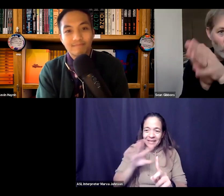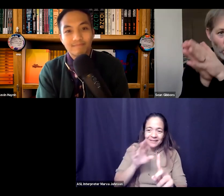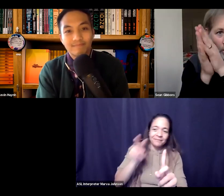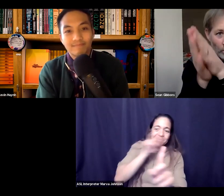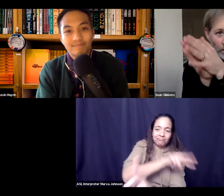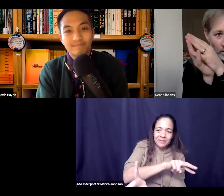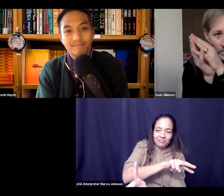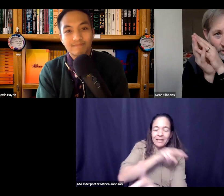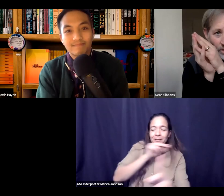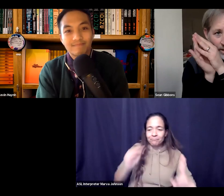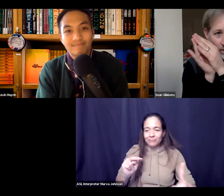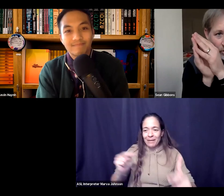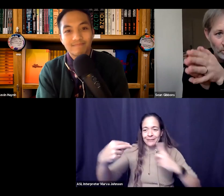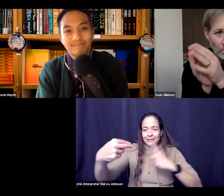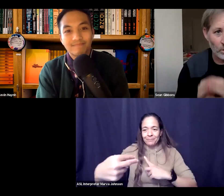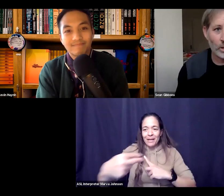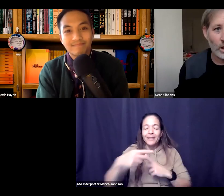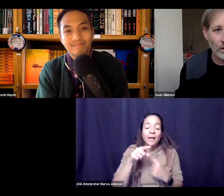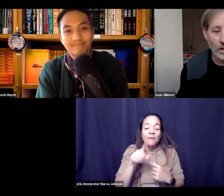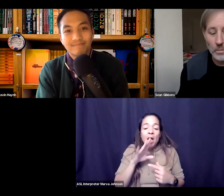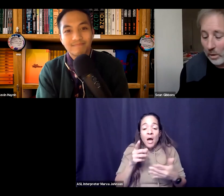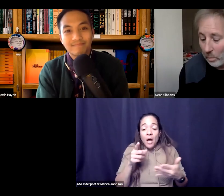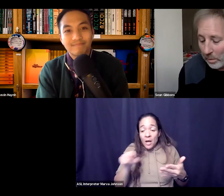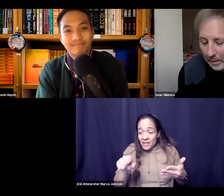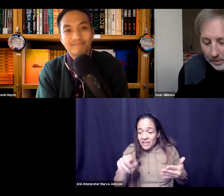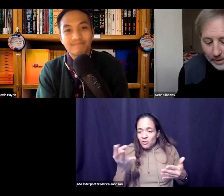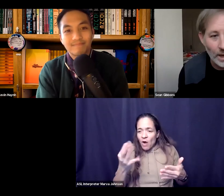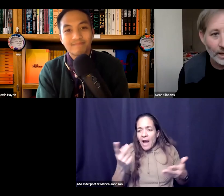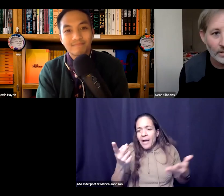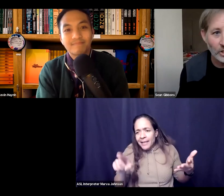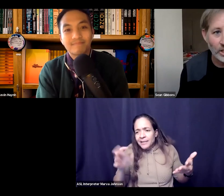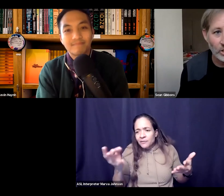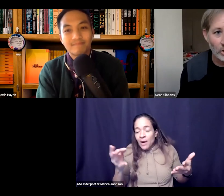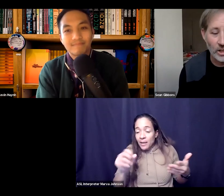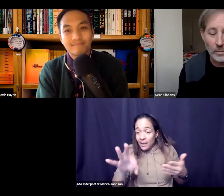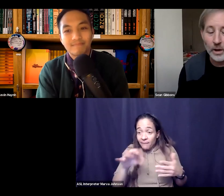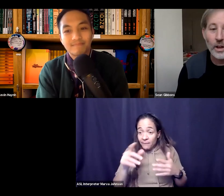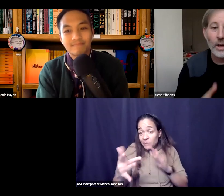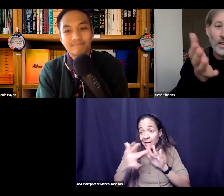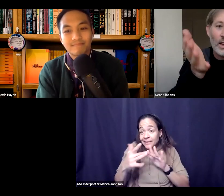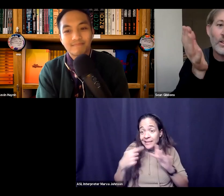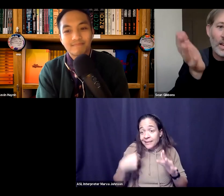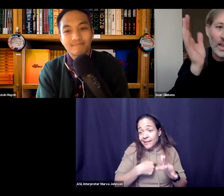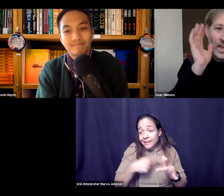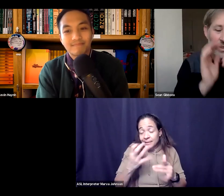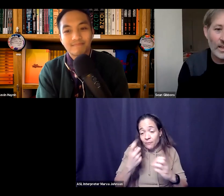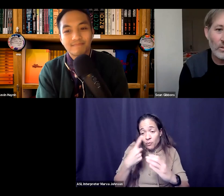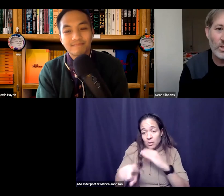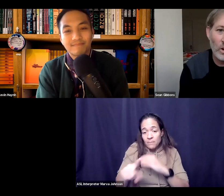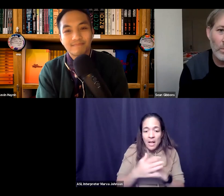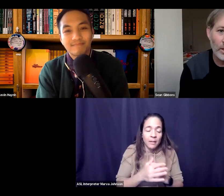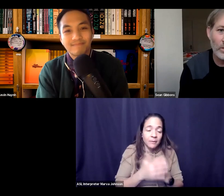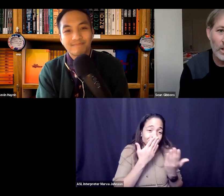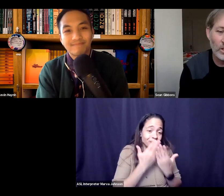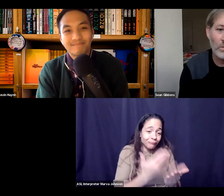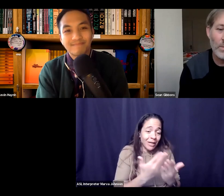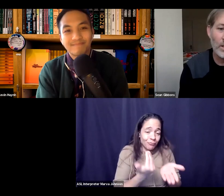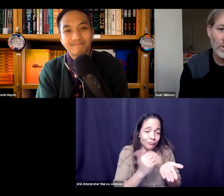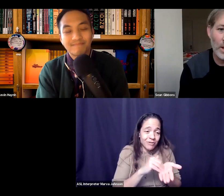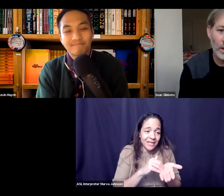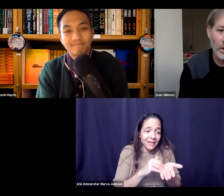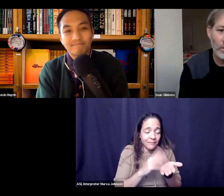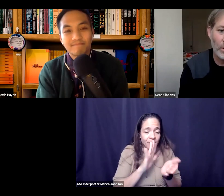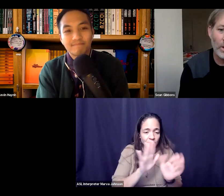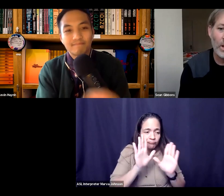if you want or need an invite for that just shoot me or carry an email we'll be happy to get back in touch and get you hooked up there kevin again thank you so much you've done a